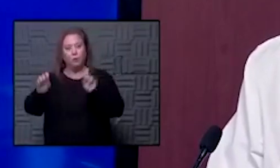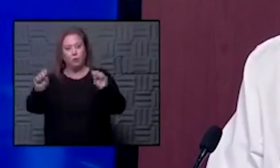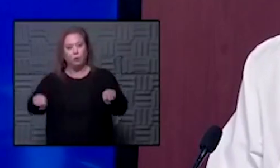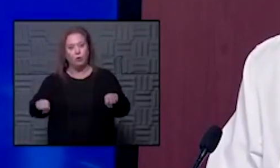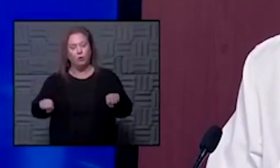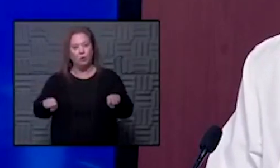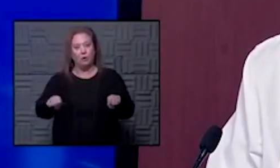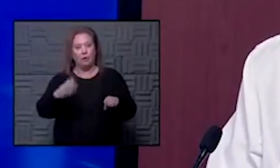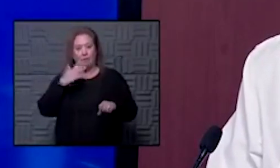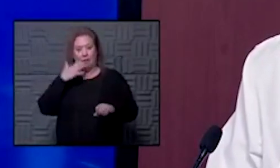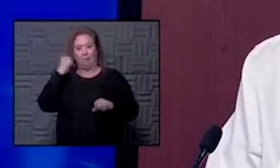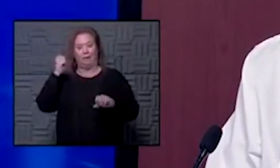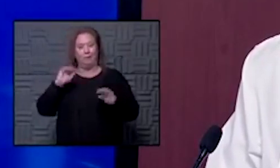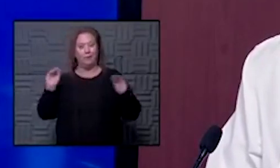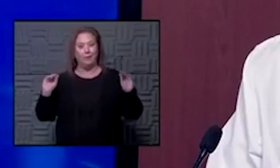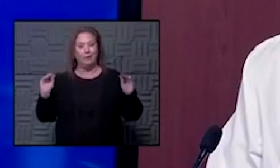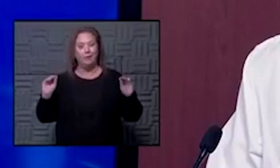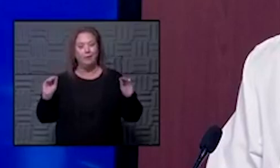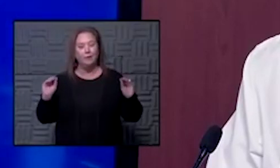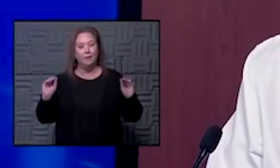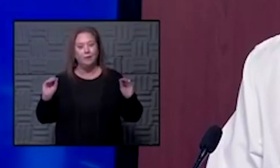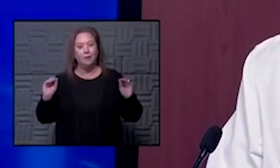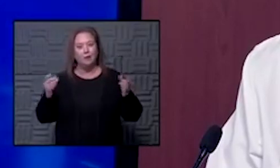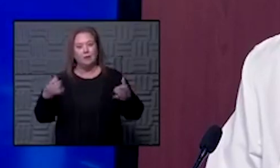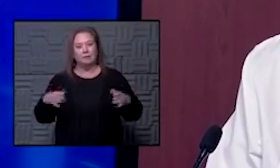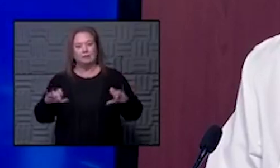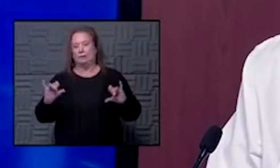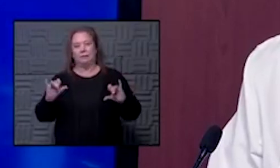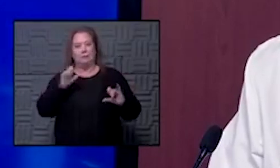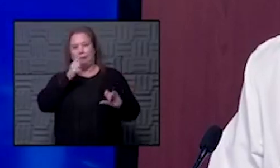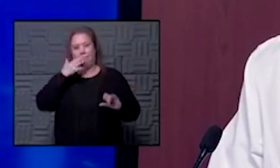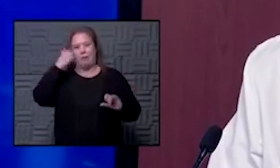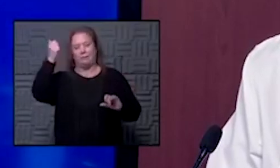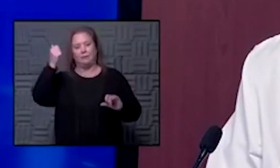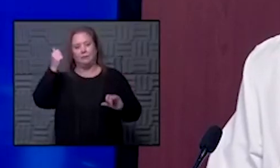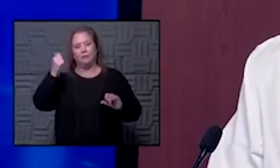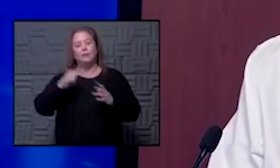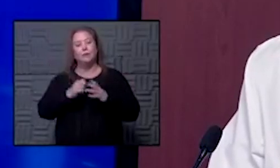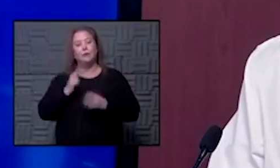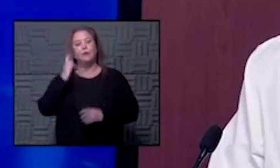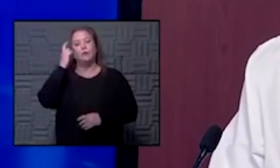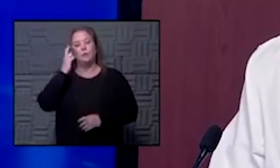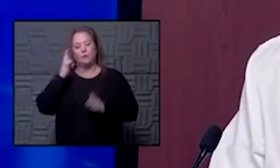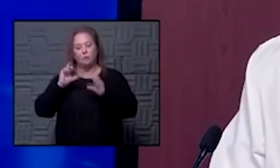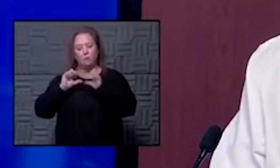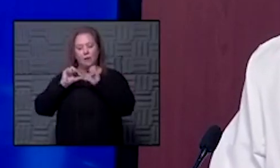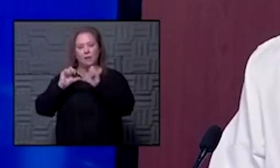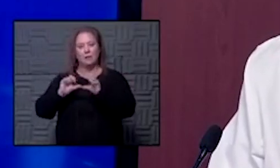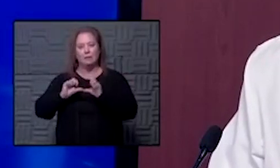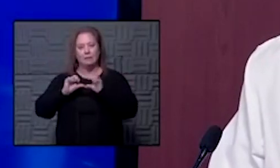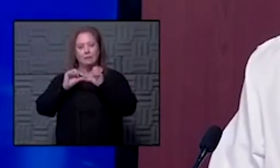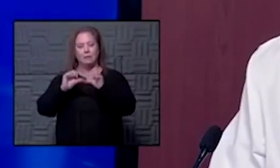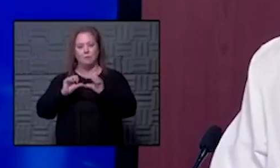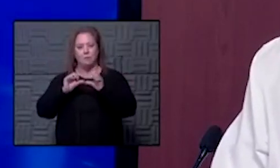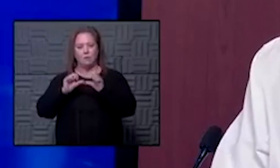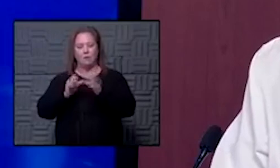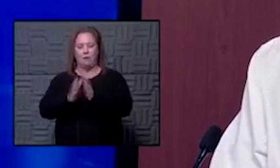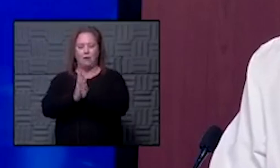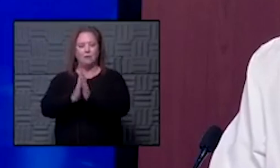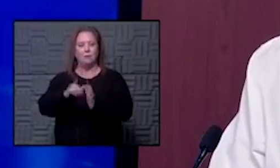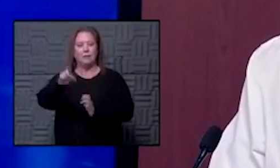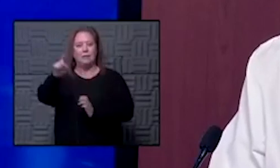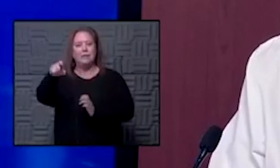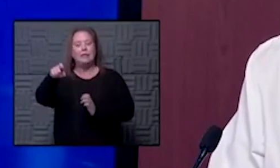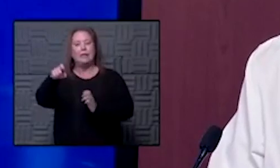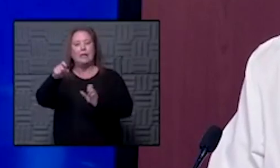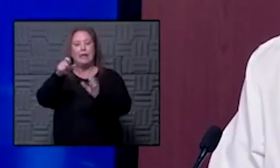it would be better than not having staff it still isn't the ideal and it's the reason why we continue to press so hard on the fact that we need